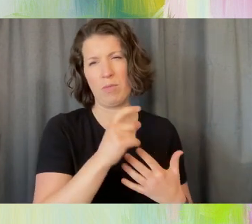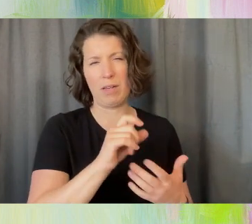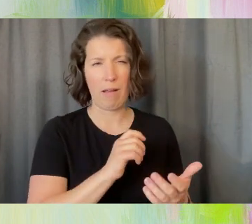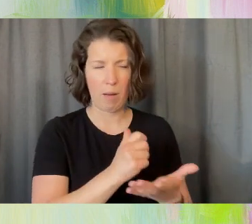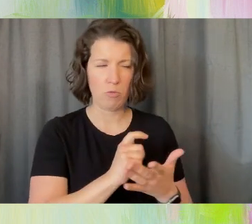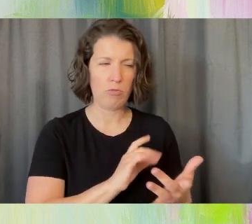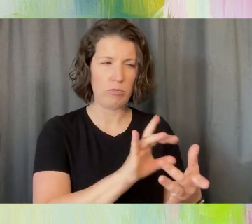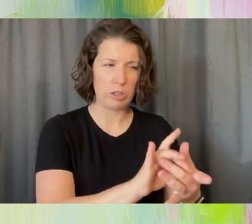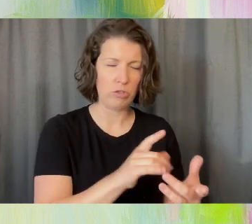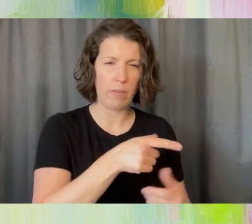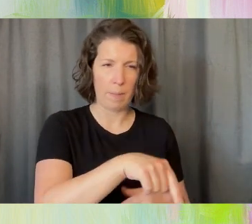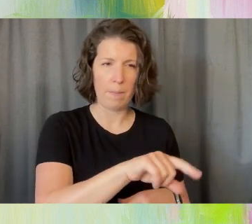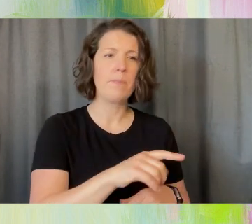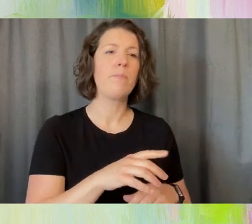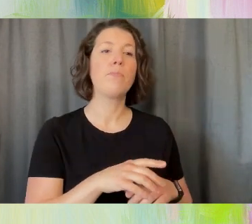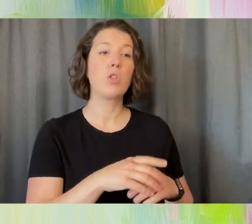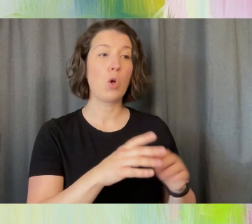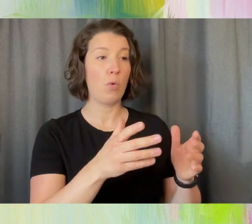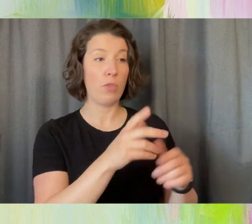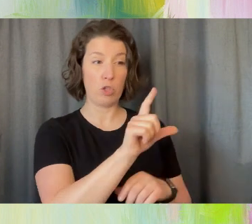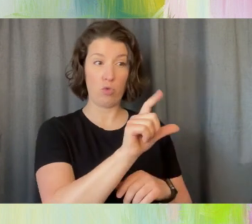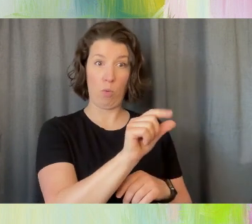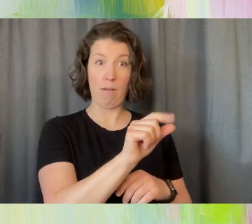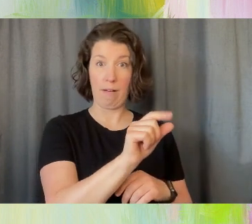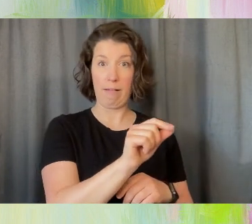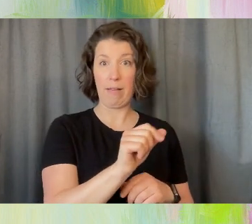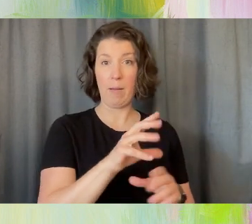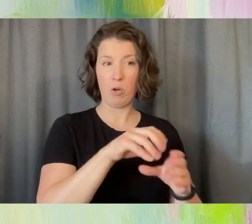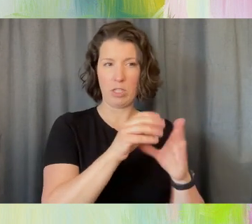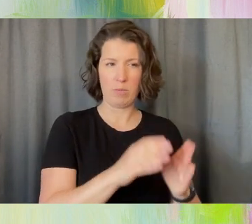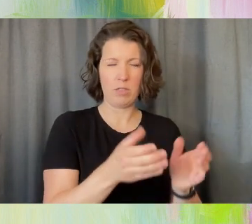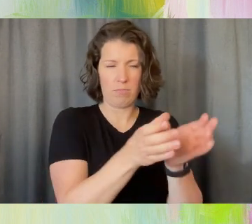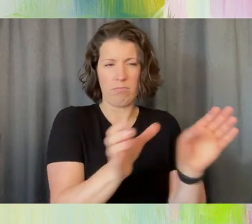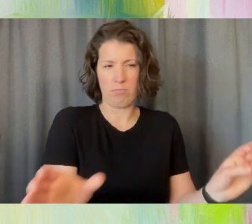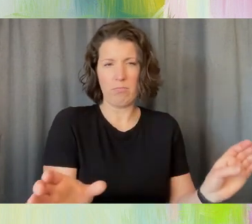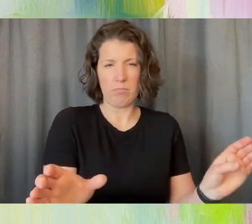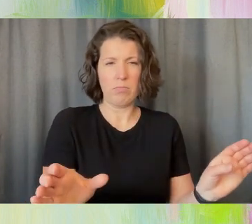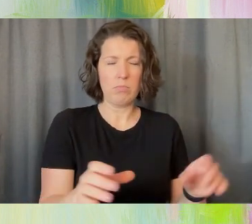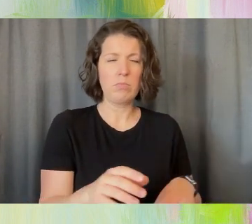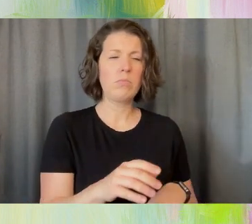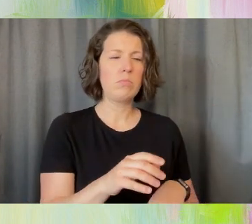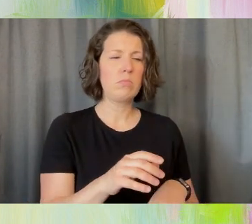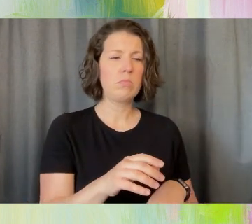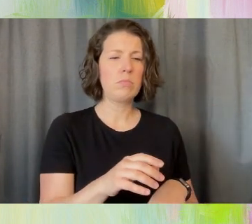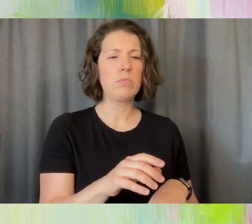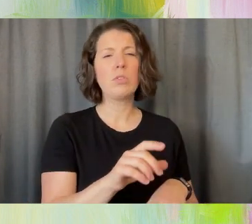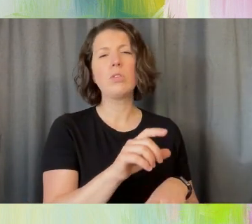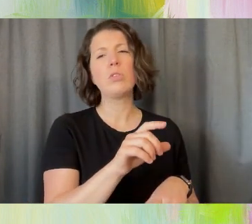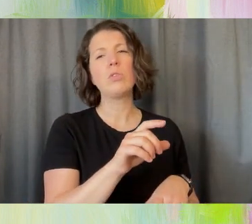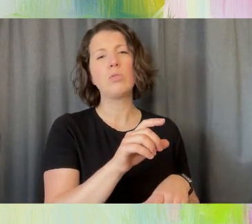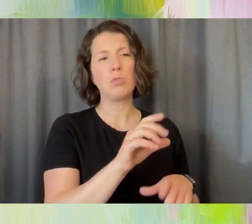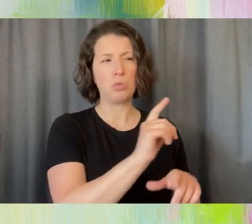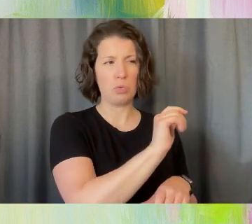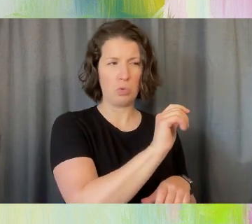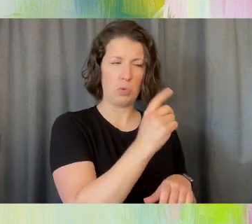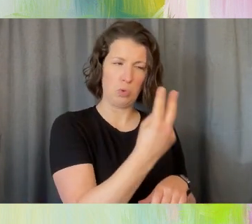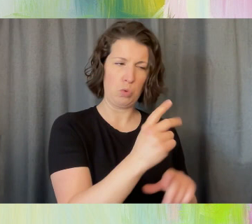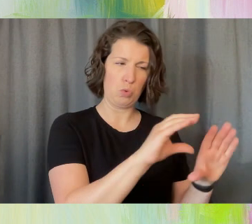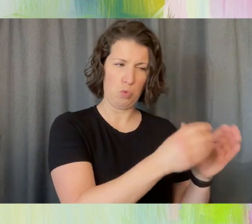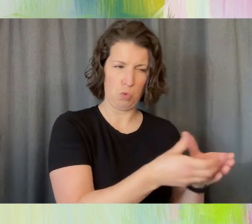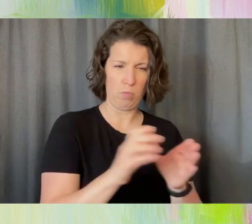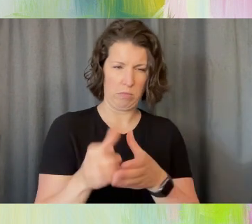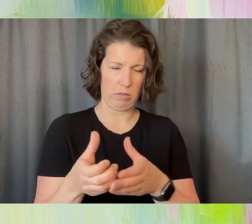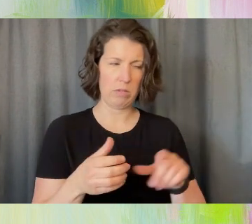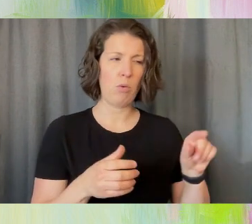divided the 20 participants into groups. A group of 20 is too large for photo voice. So we did two groups of 10